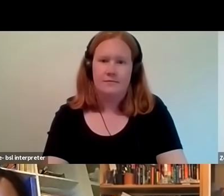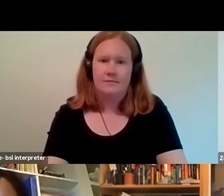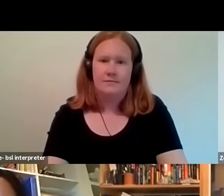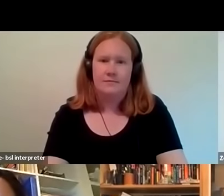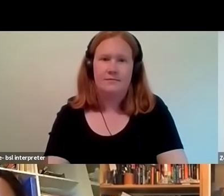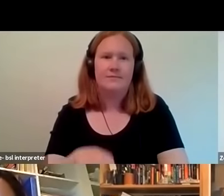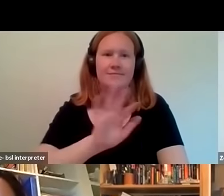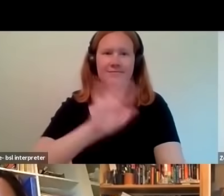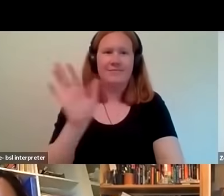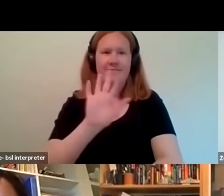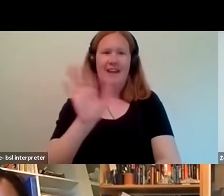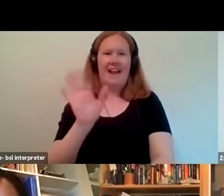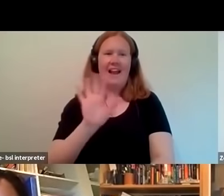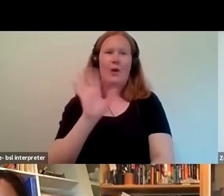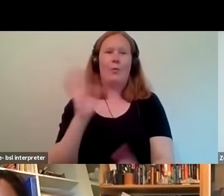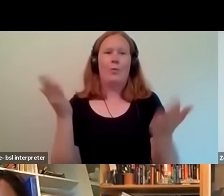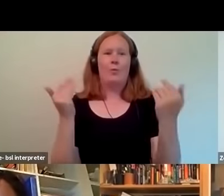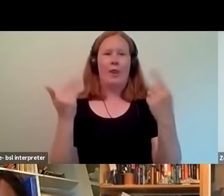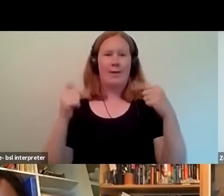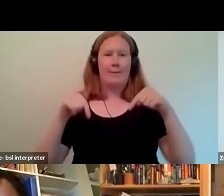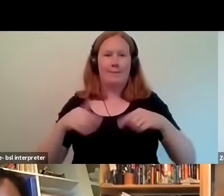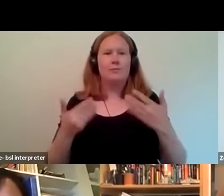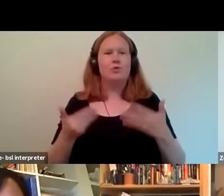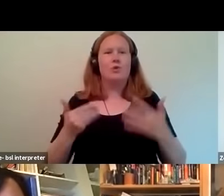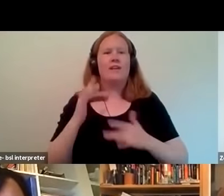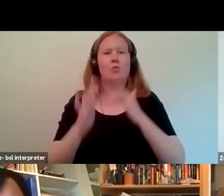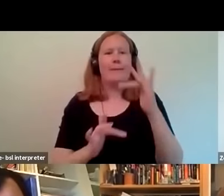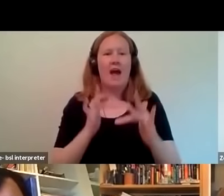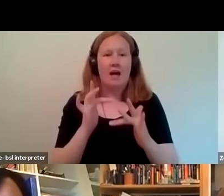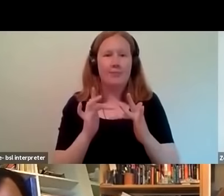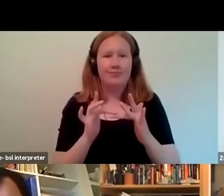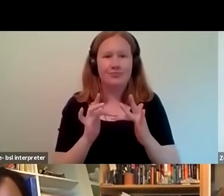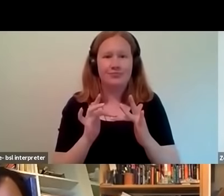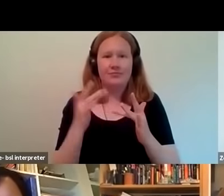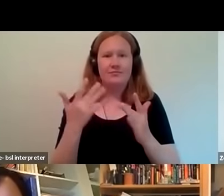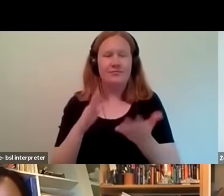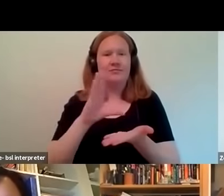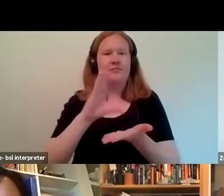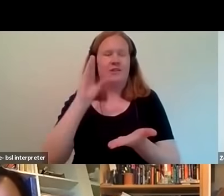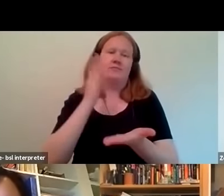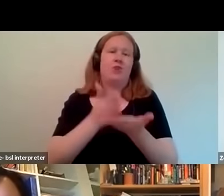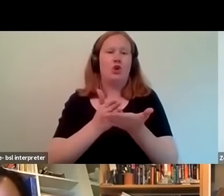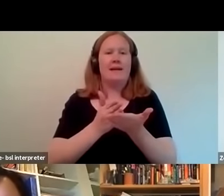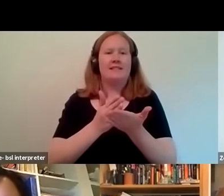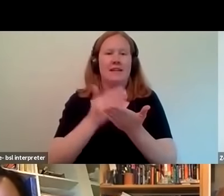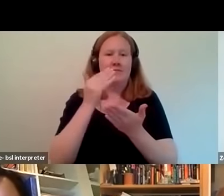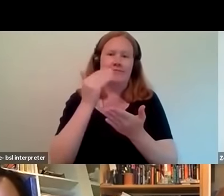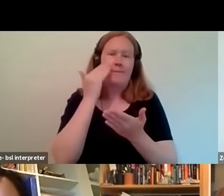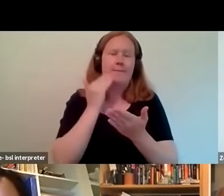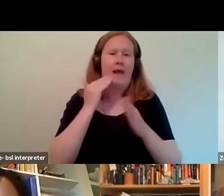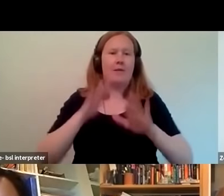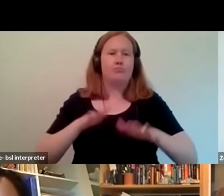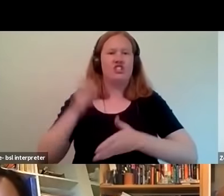hi everybody and welcome to today's webinar documenting black British history with Brent 2020